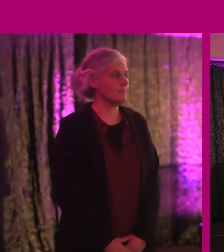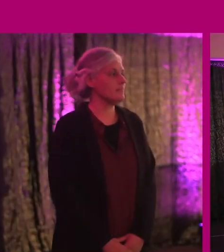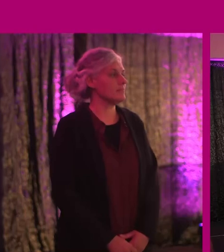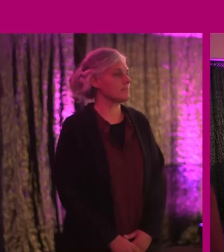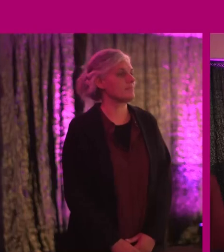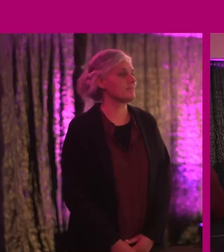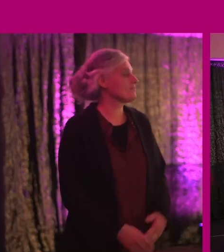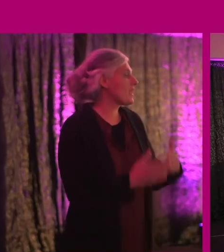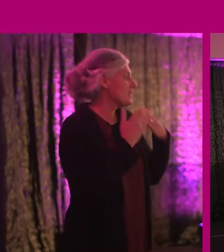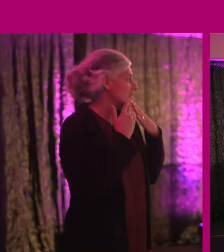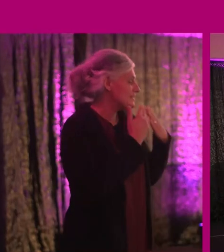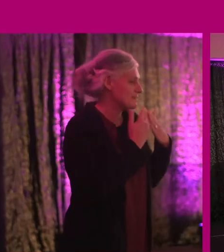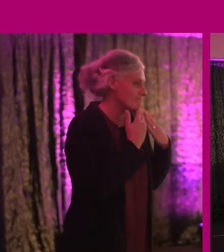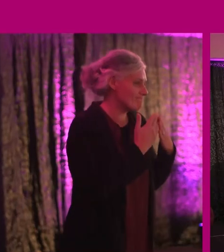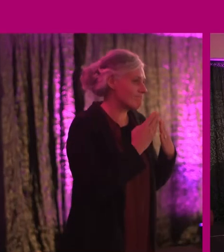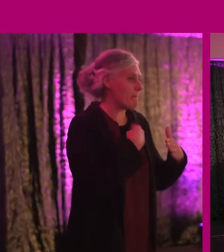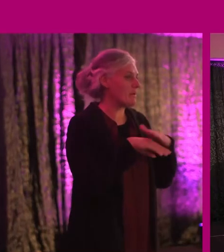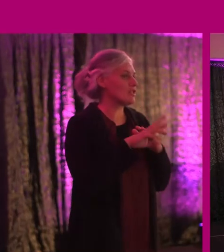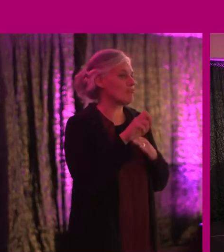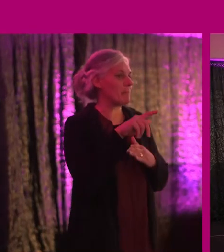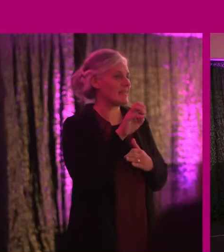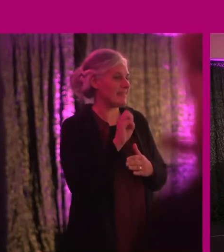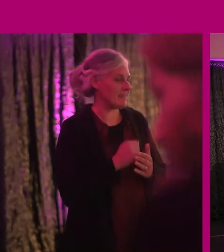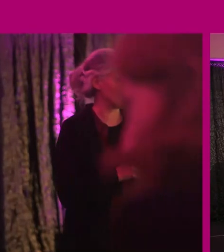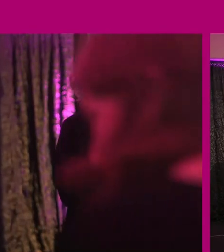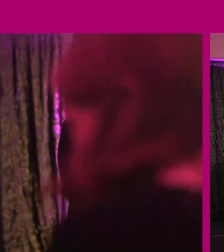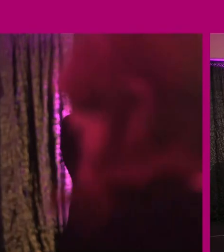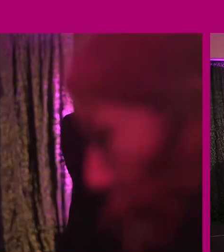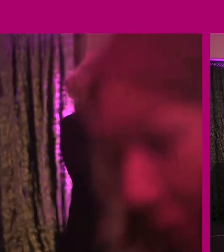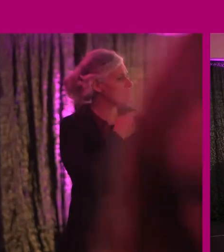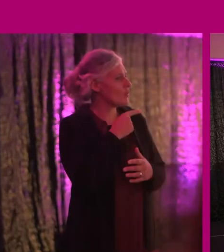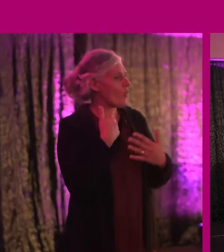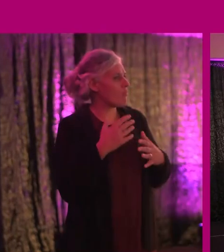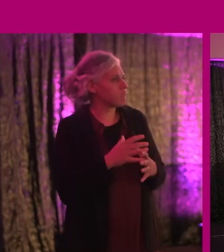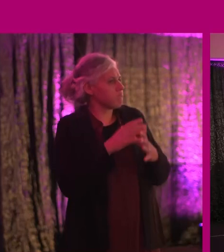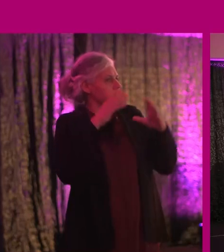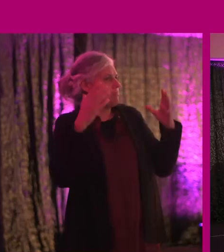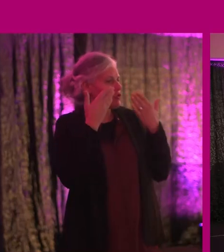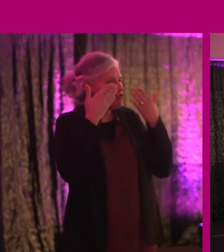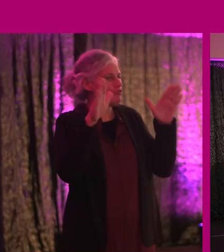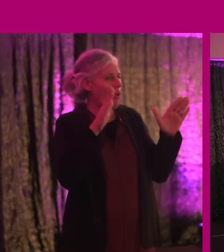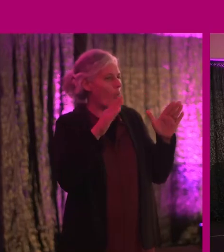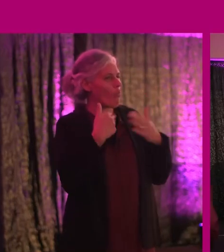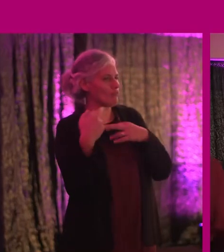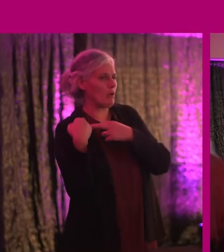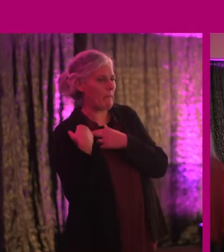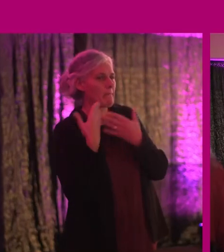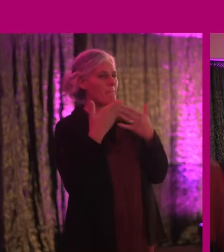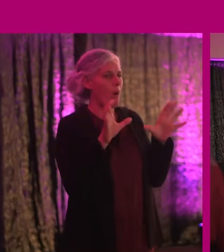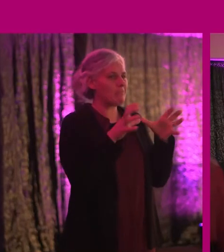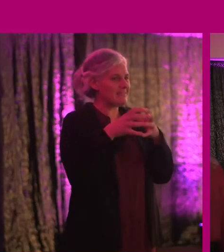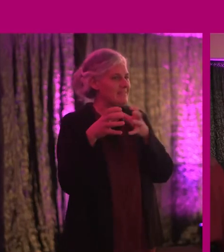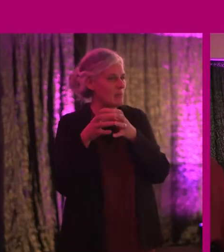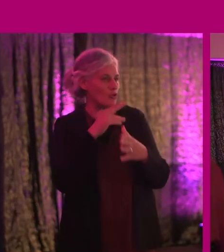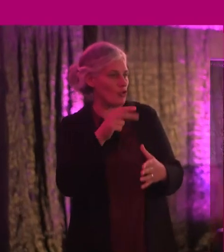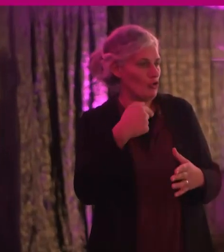Thank you very much Minister Rabbit and I think you've really highlighted the obligations on all of us in the public sector to